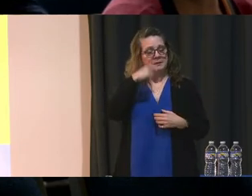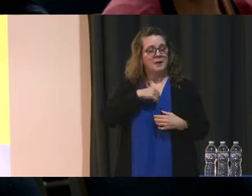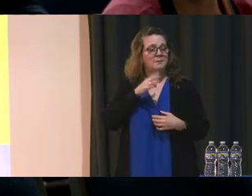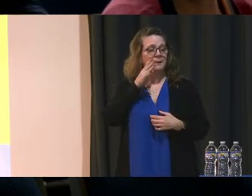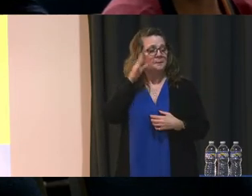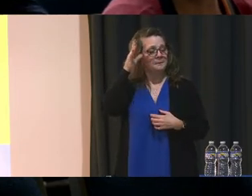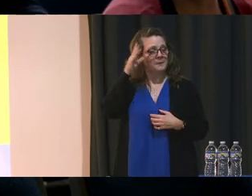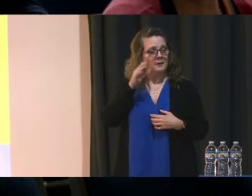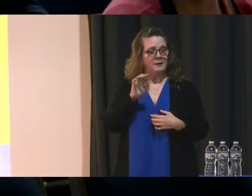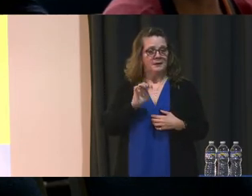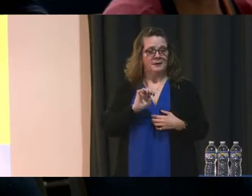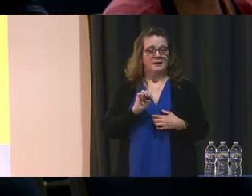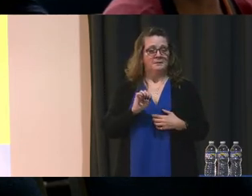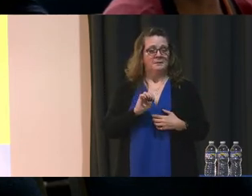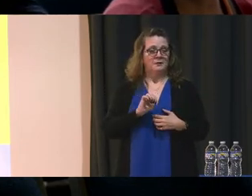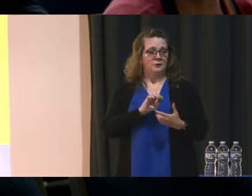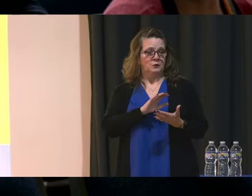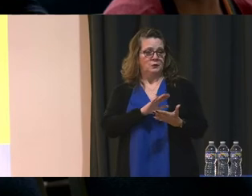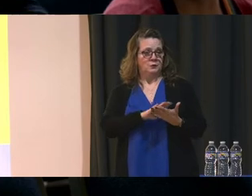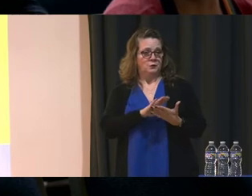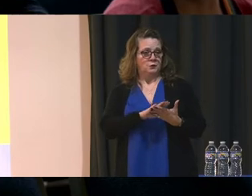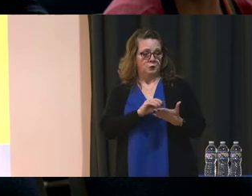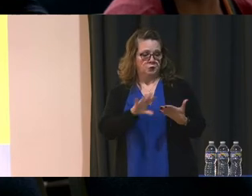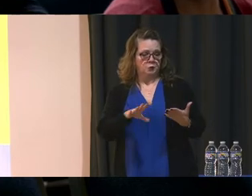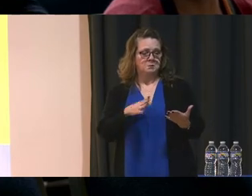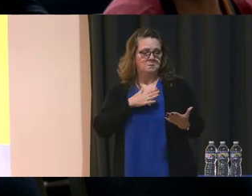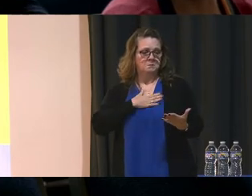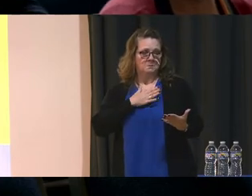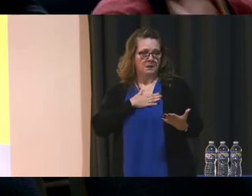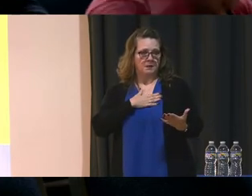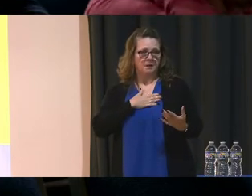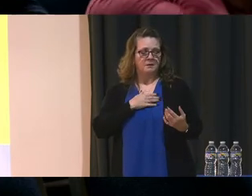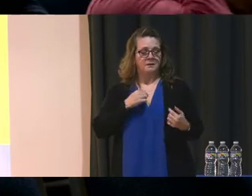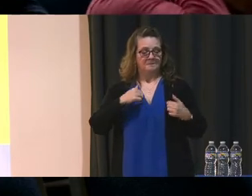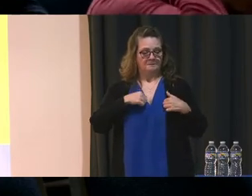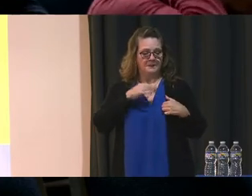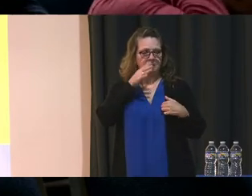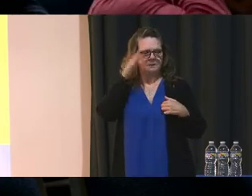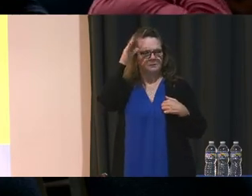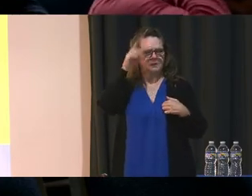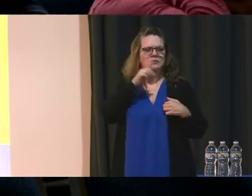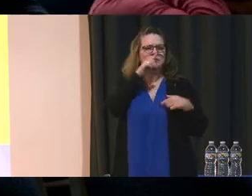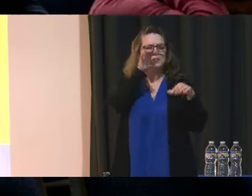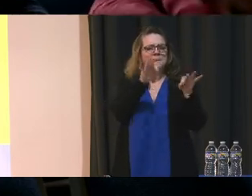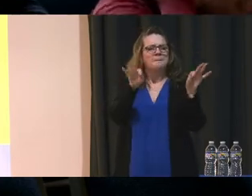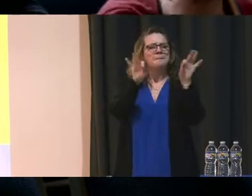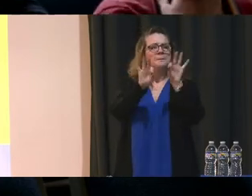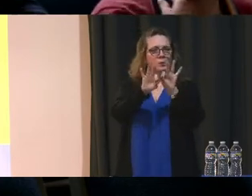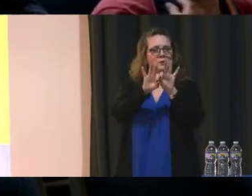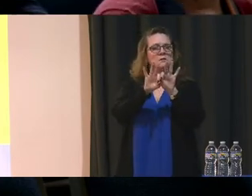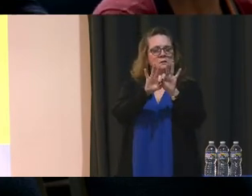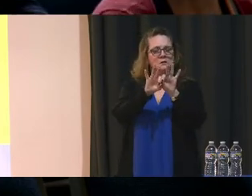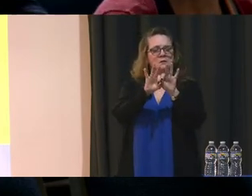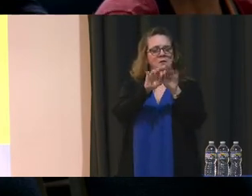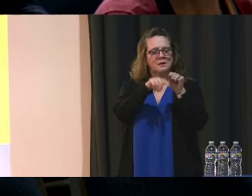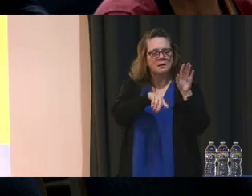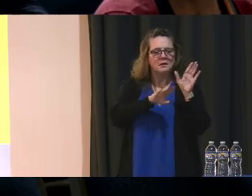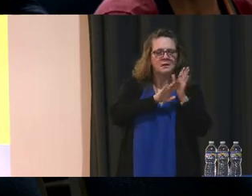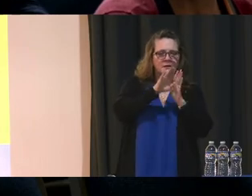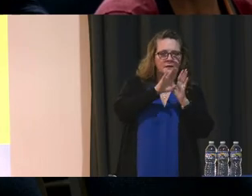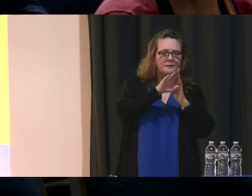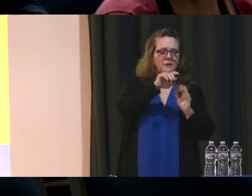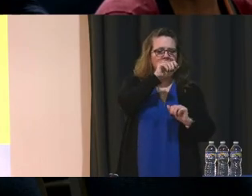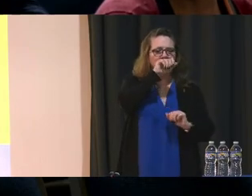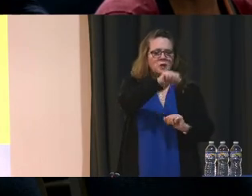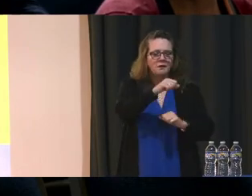elementary set of elementary school students. For me, as a parent, it's really important that they develop a love of